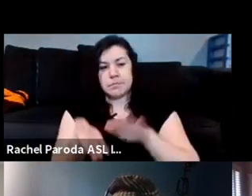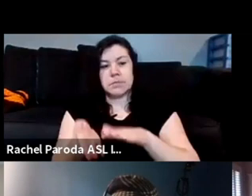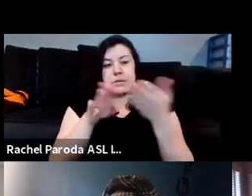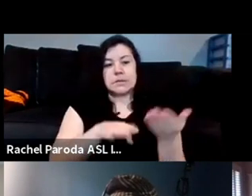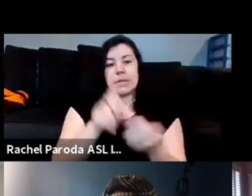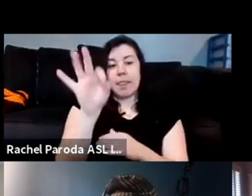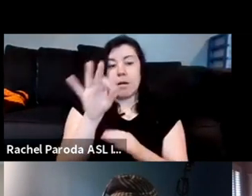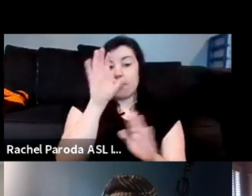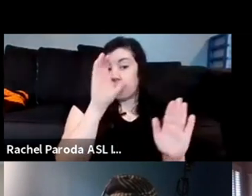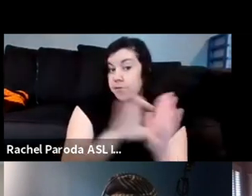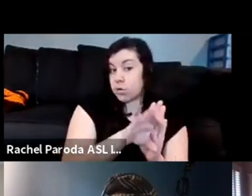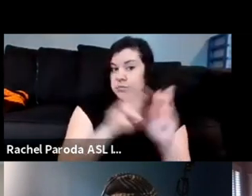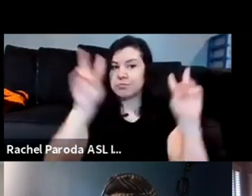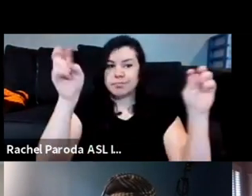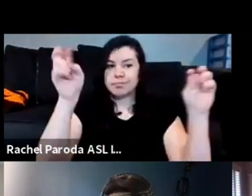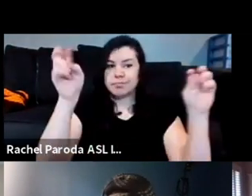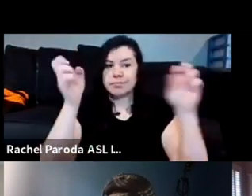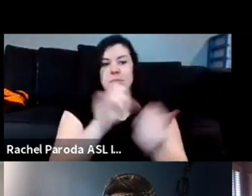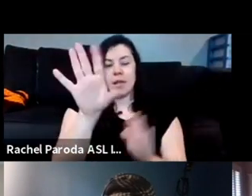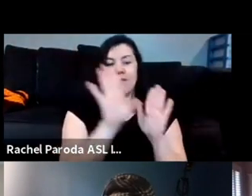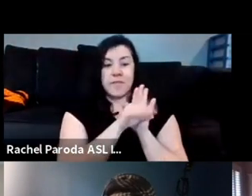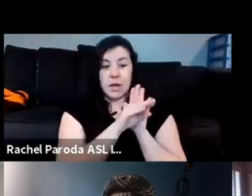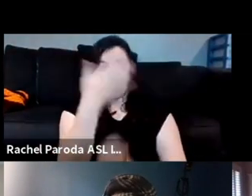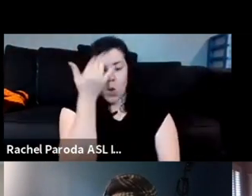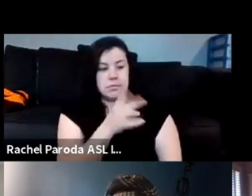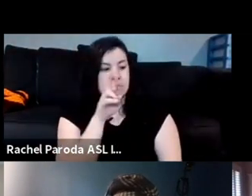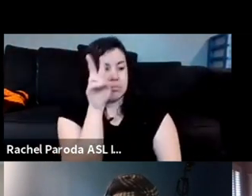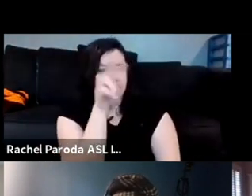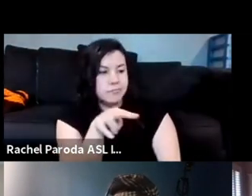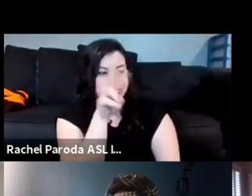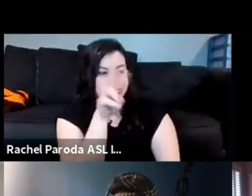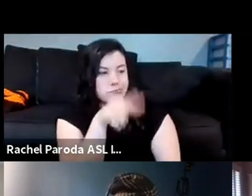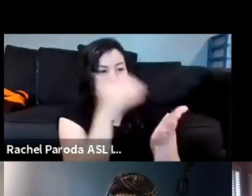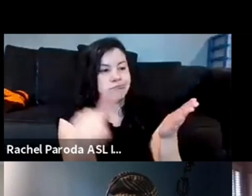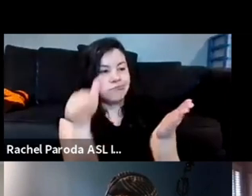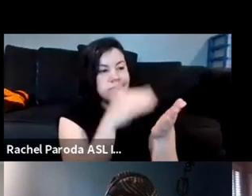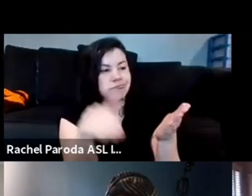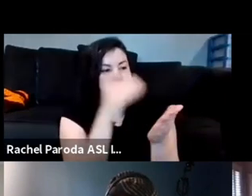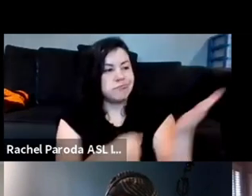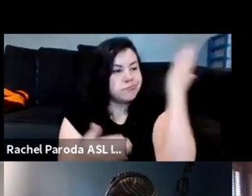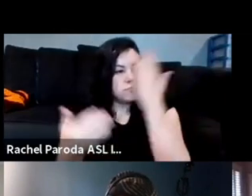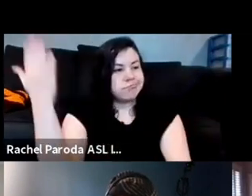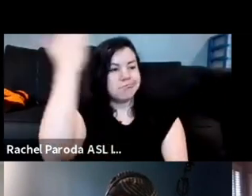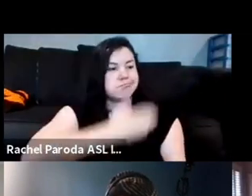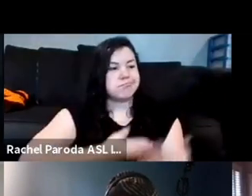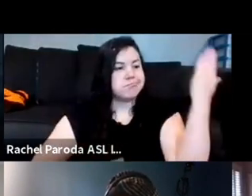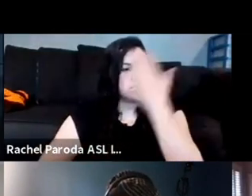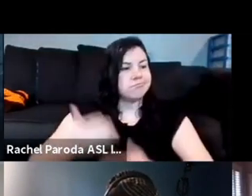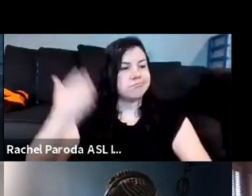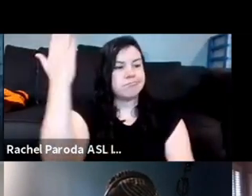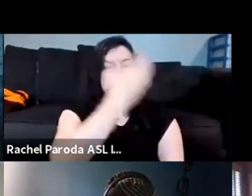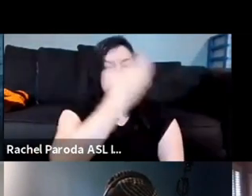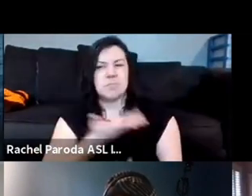video too you know because we would become numb to all of that so how can we as the